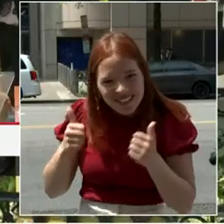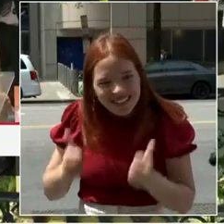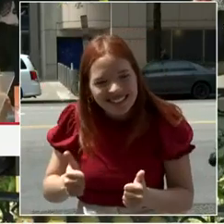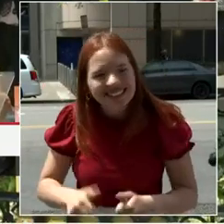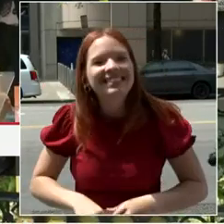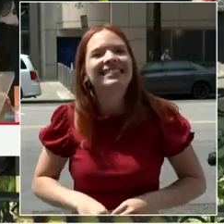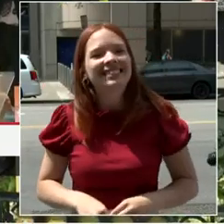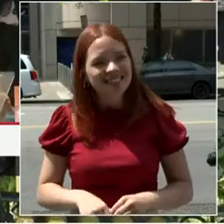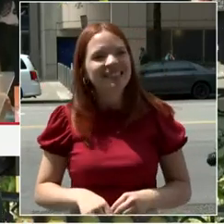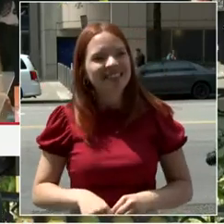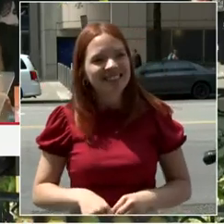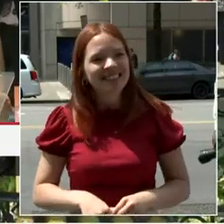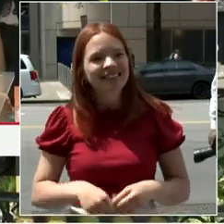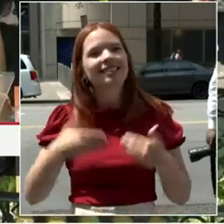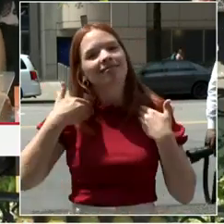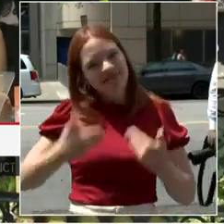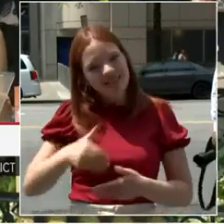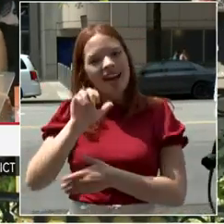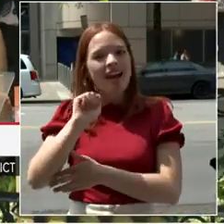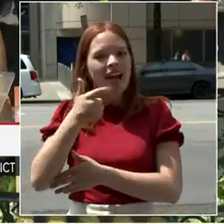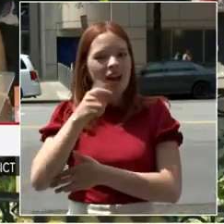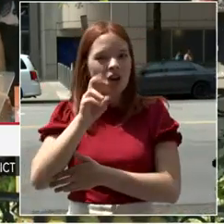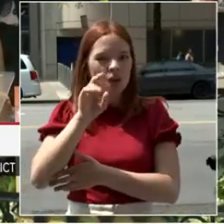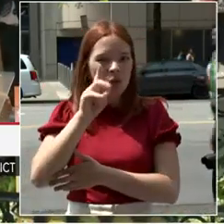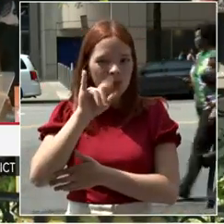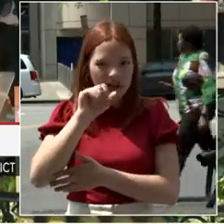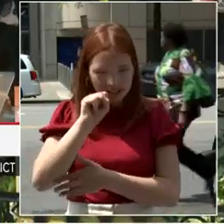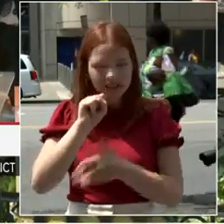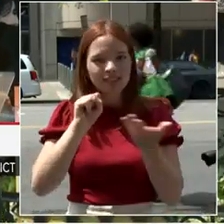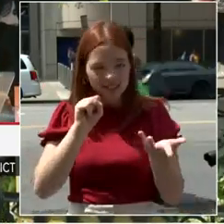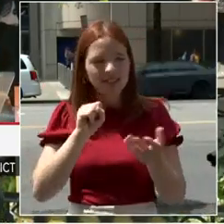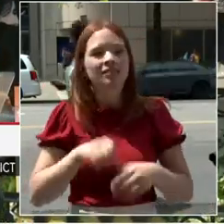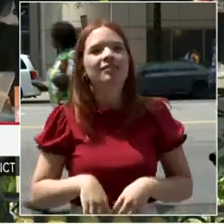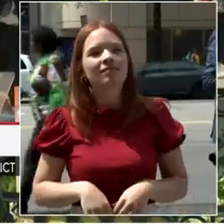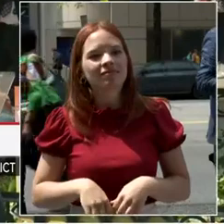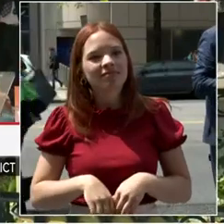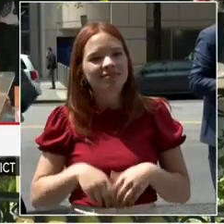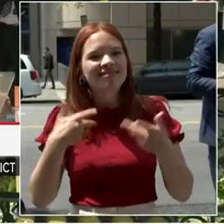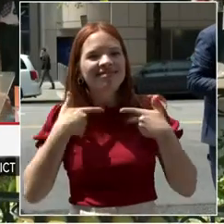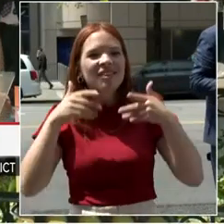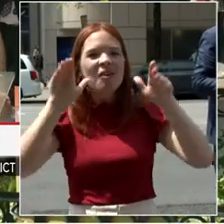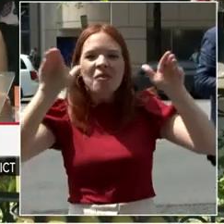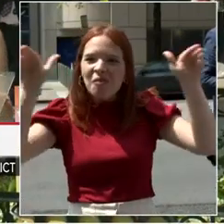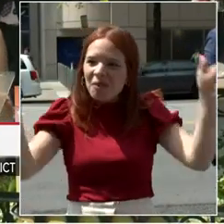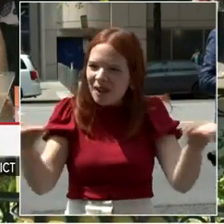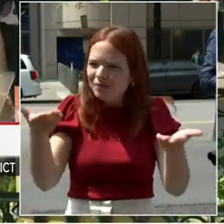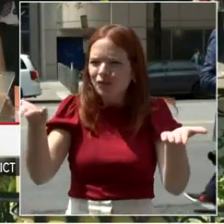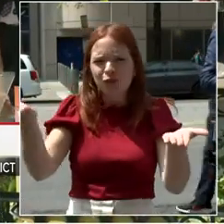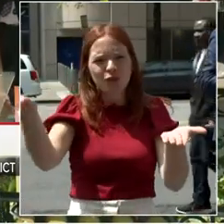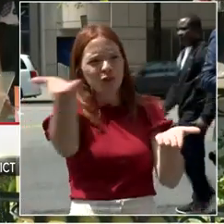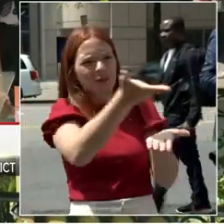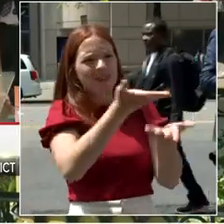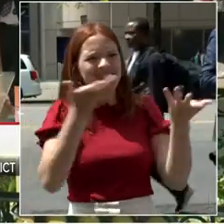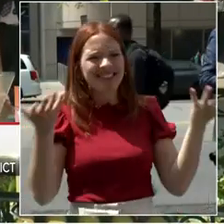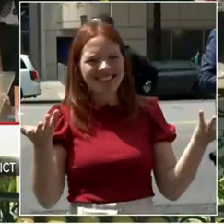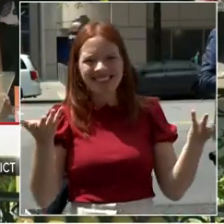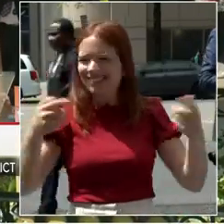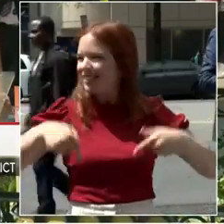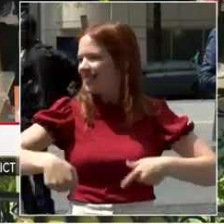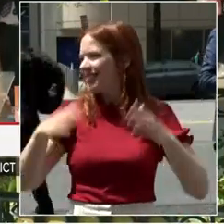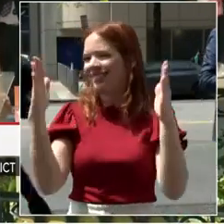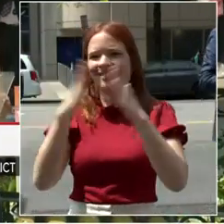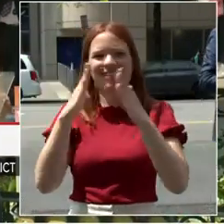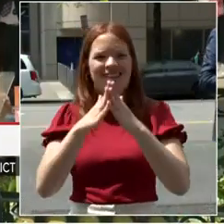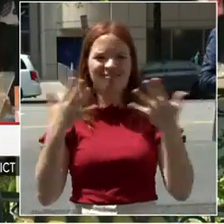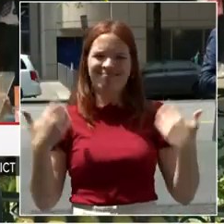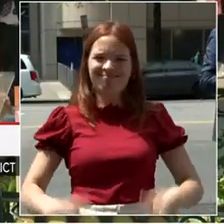and CEO of the Golden Triangle Business Improvement District. And welcome everybody today to our neighborhood. The Golden